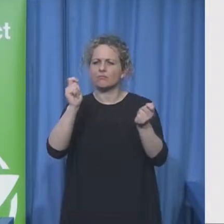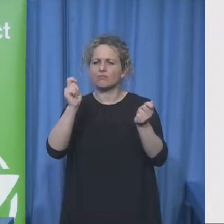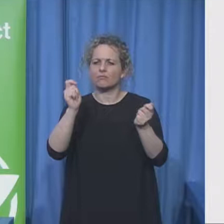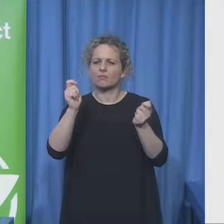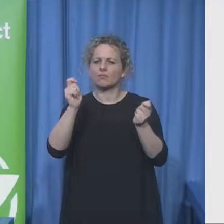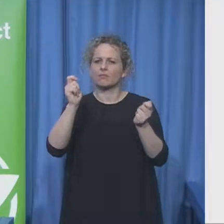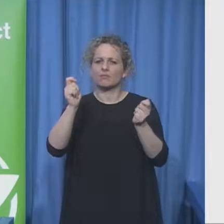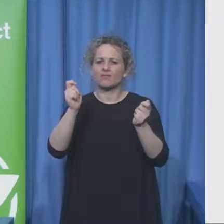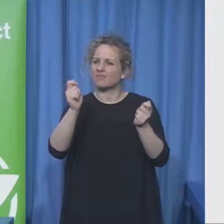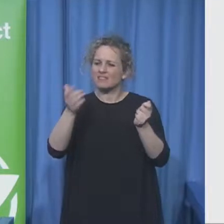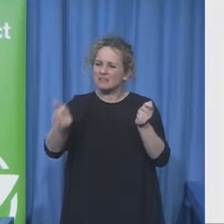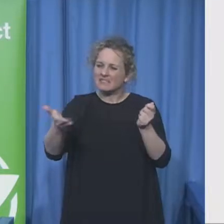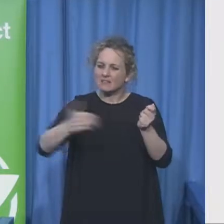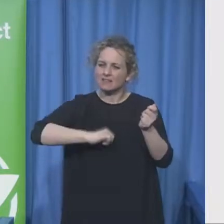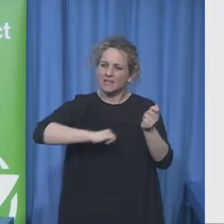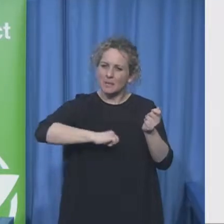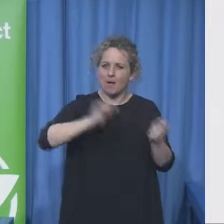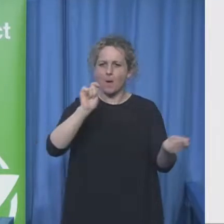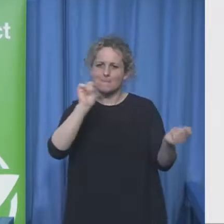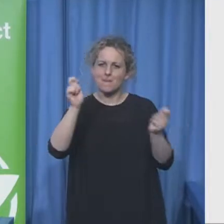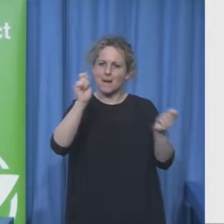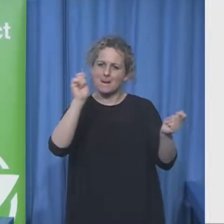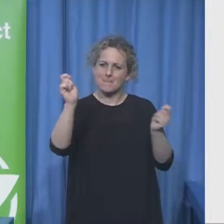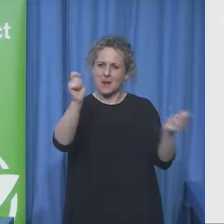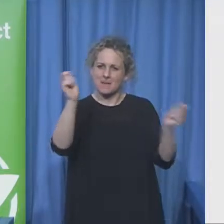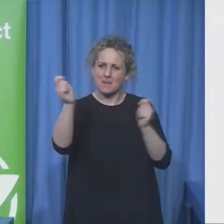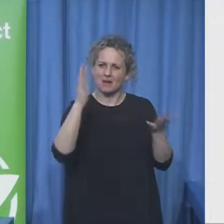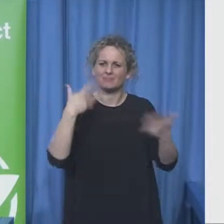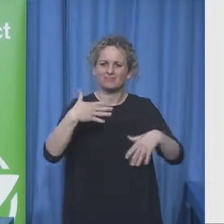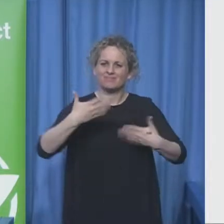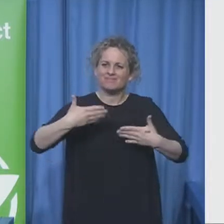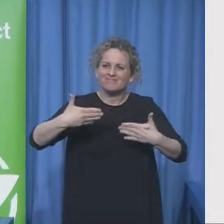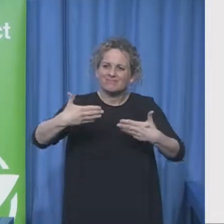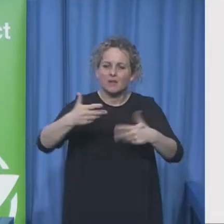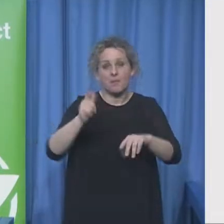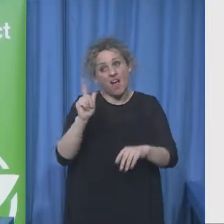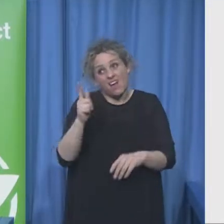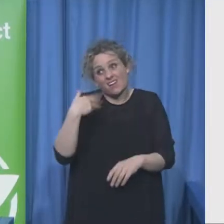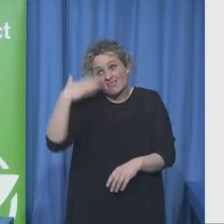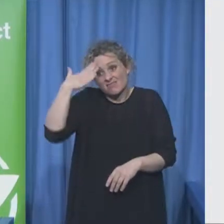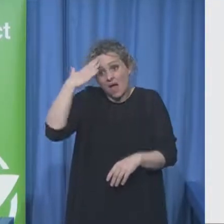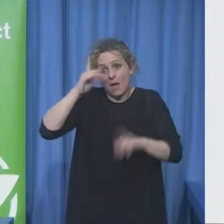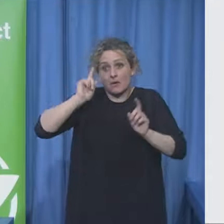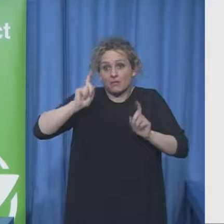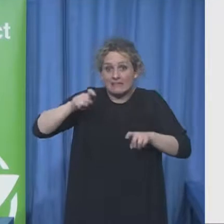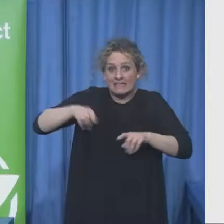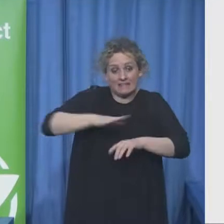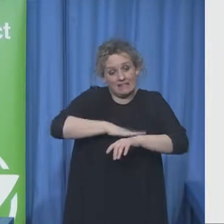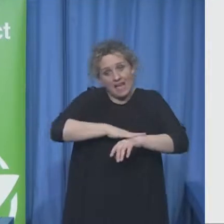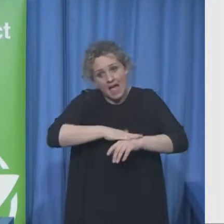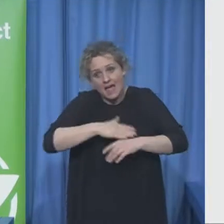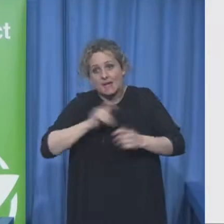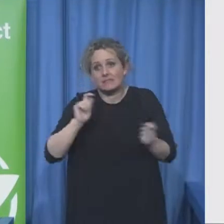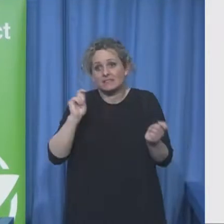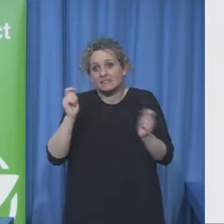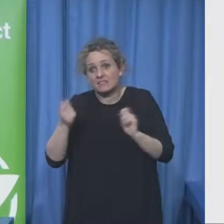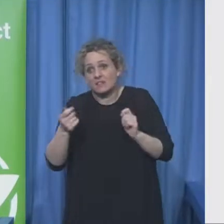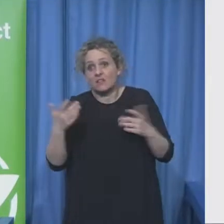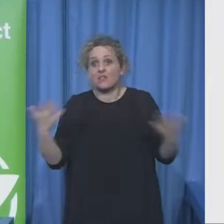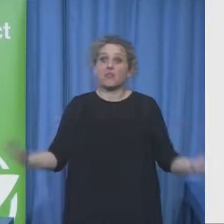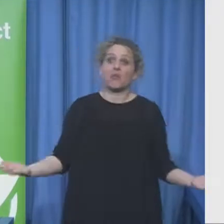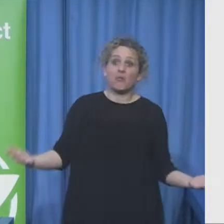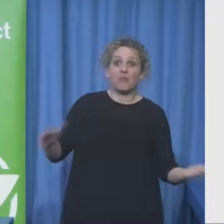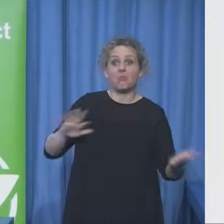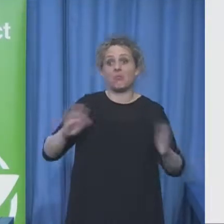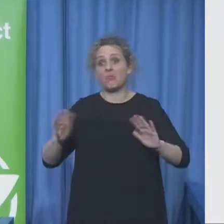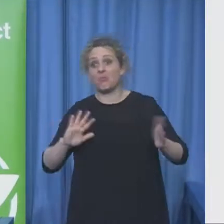the assumption that we slowly evolve so that disabled people get a better deal in what 20 years 50 years 100 it's just not good